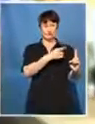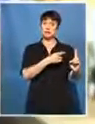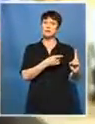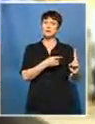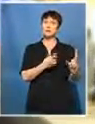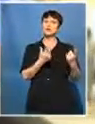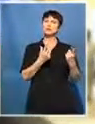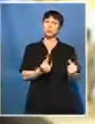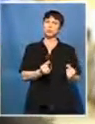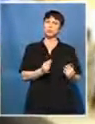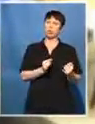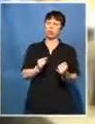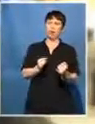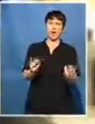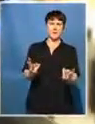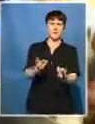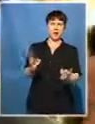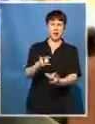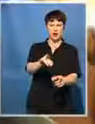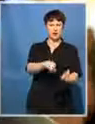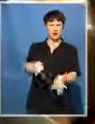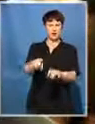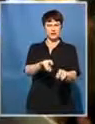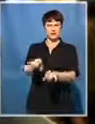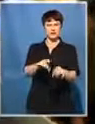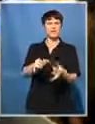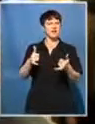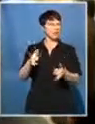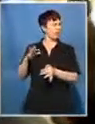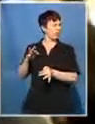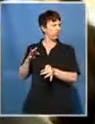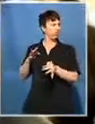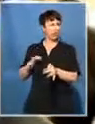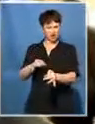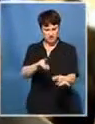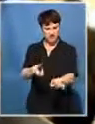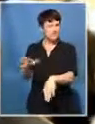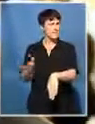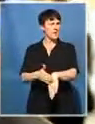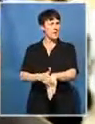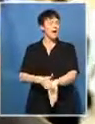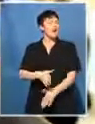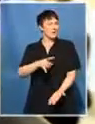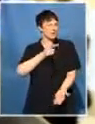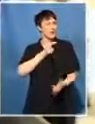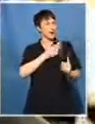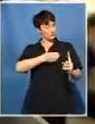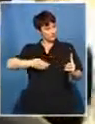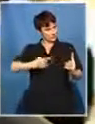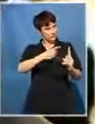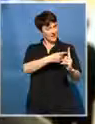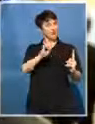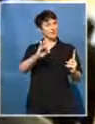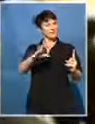important here. And the longer we do not have President Bashir surrendered to the